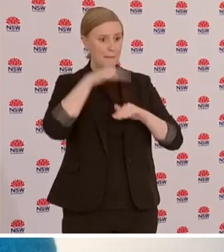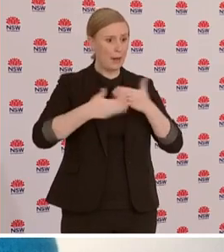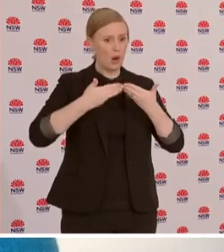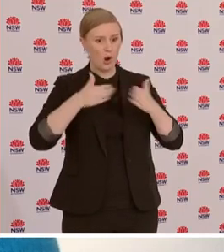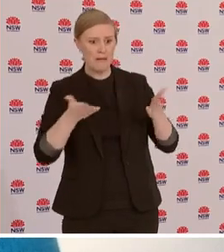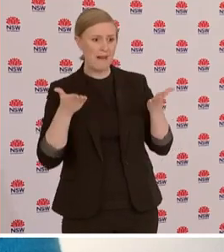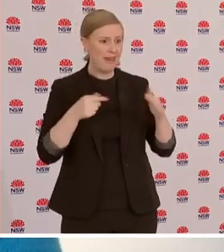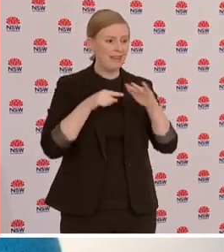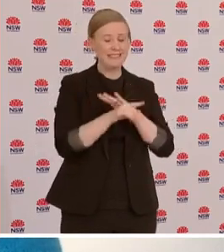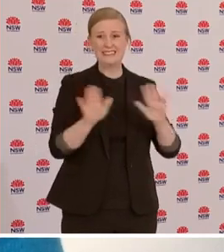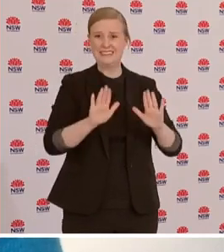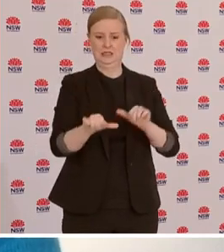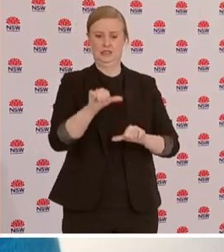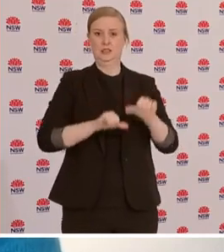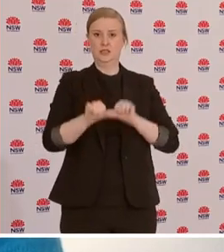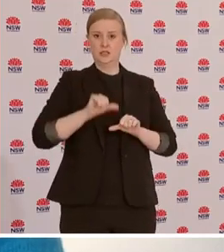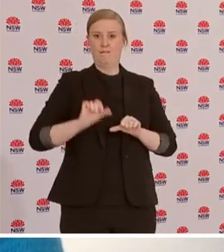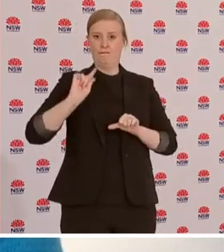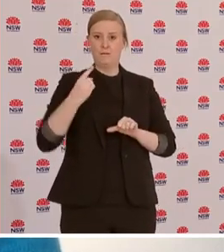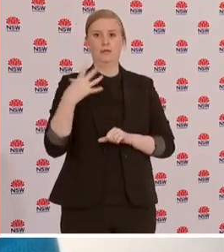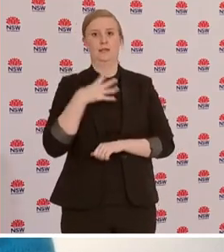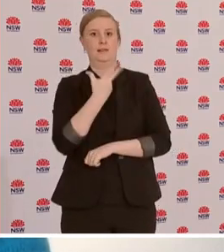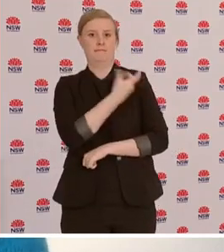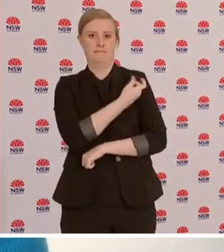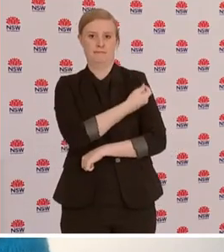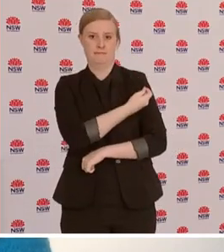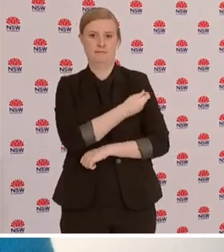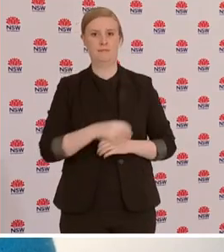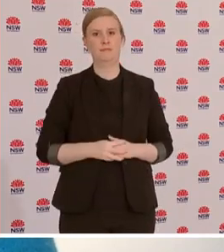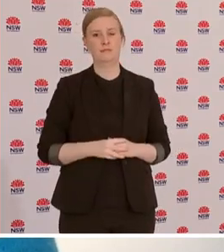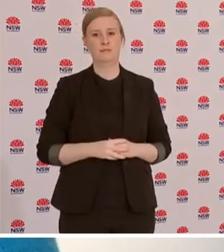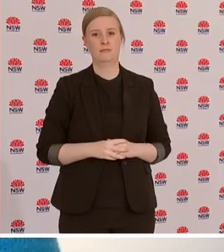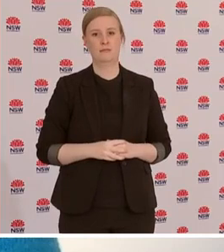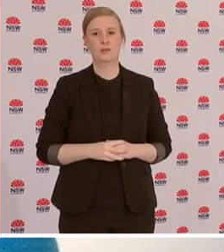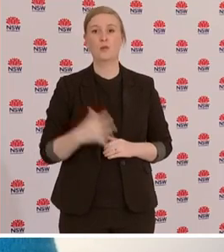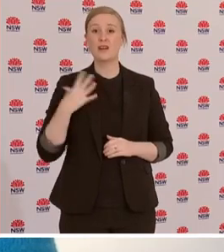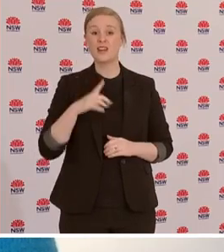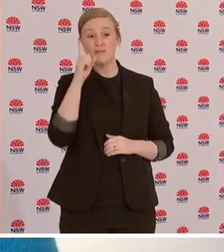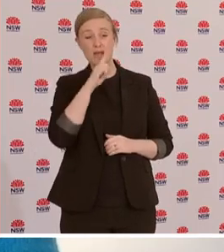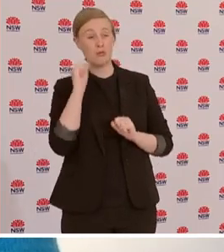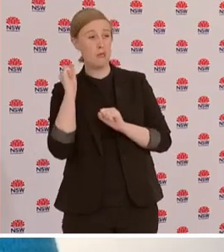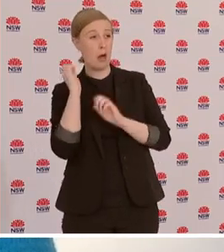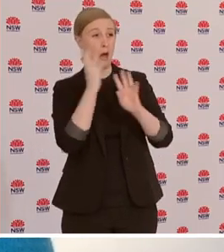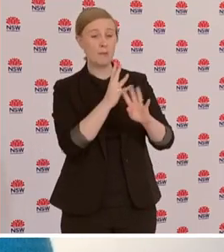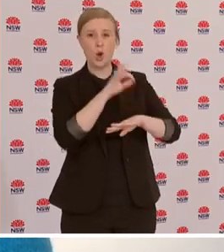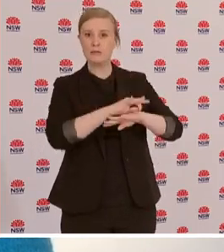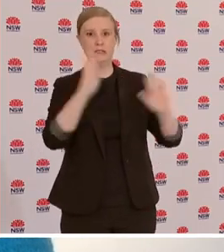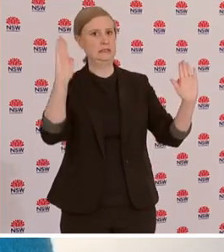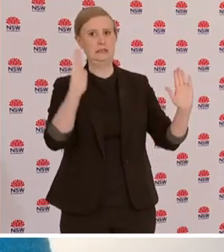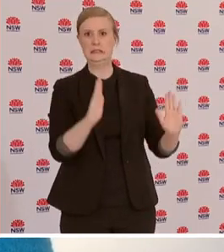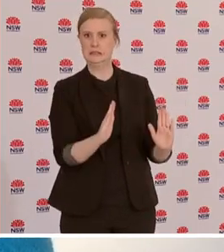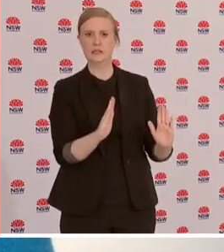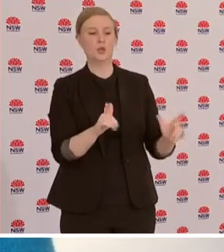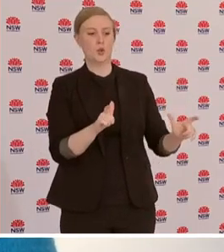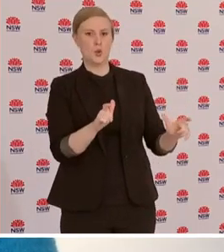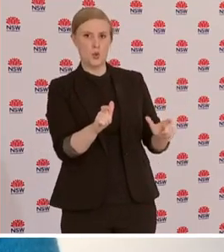need to firstly keep people out of hospital which the vaccines do and we also need to reduce the likelihood of spread which